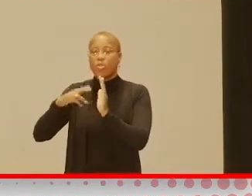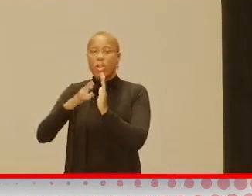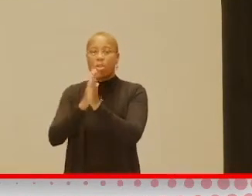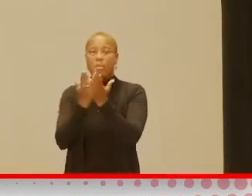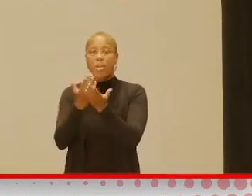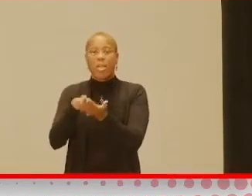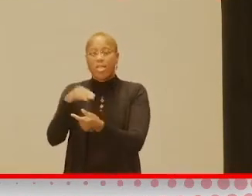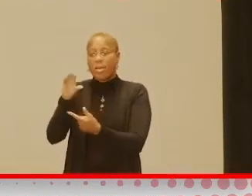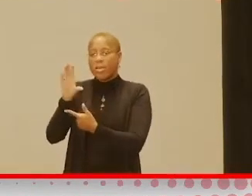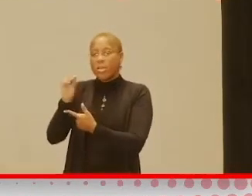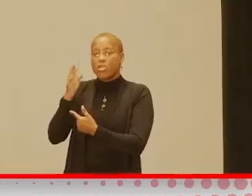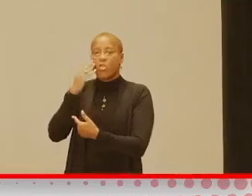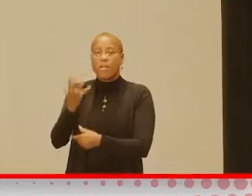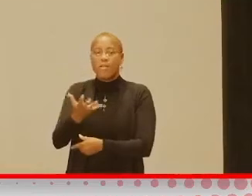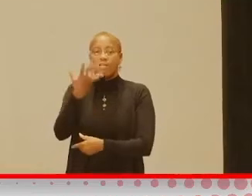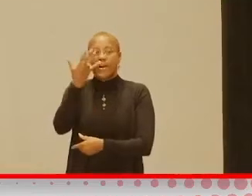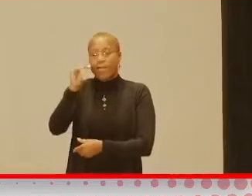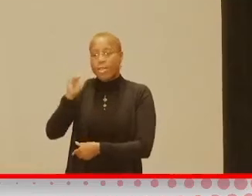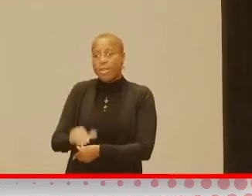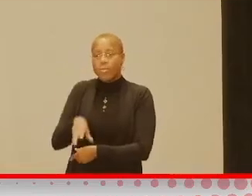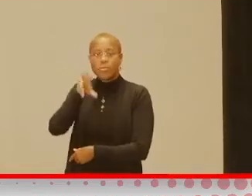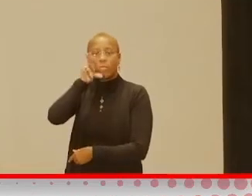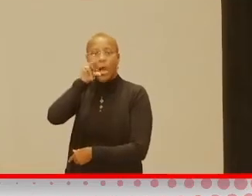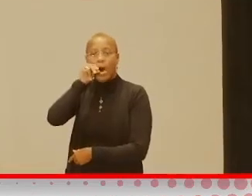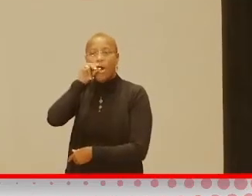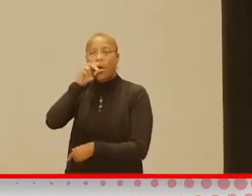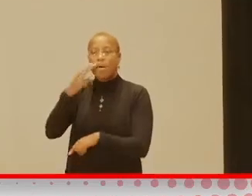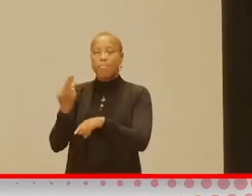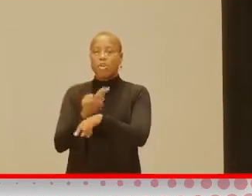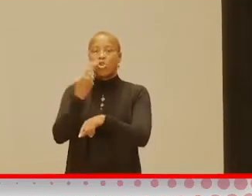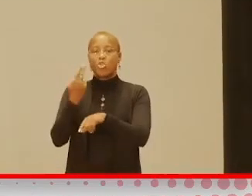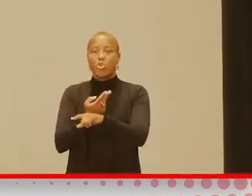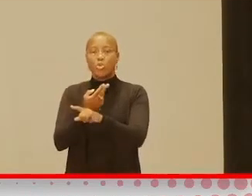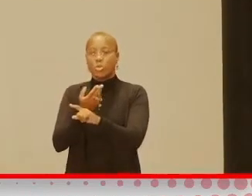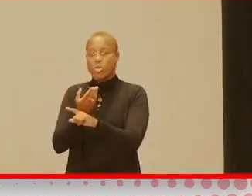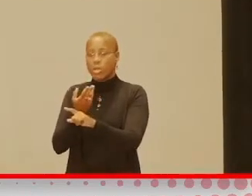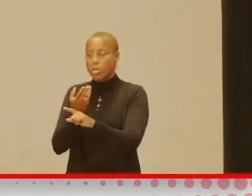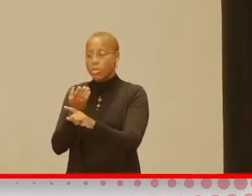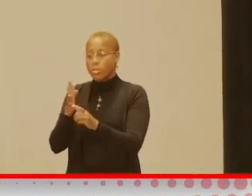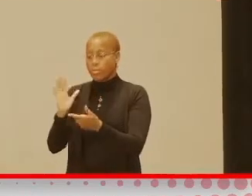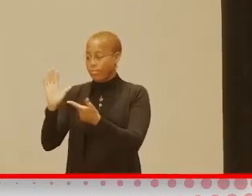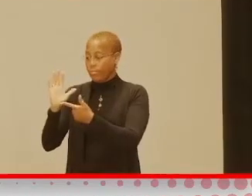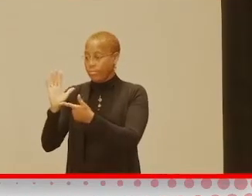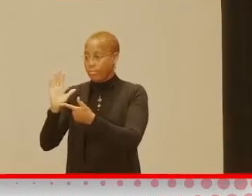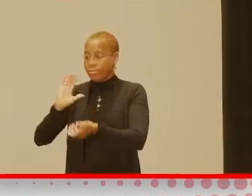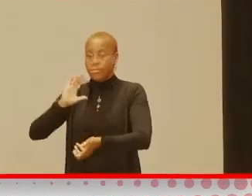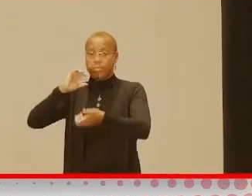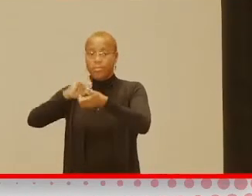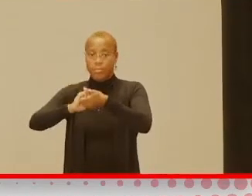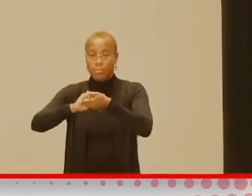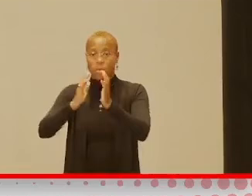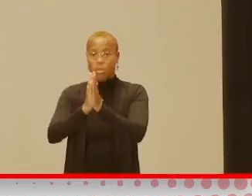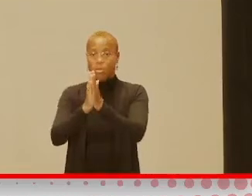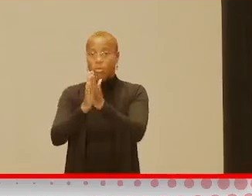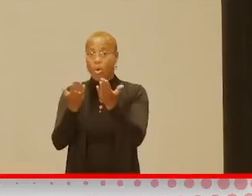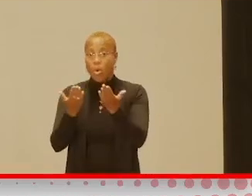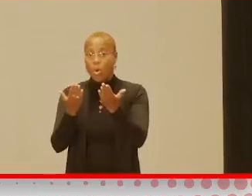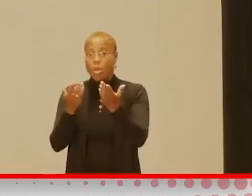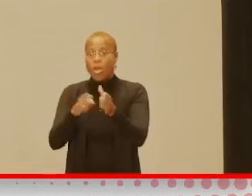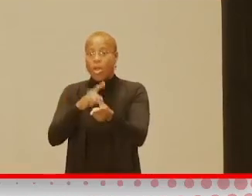ducks, you know, the five little ducklings, but actually using that object while you're reading the book so then your child has something to